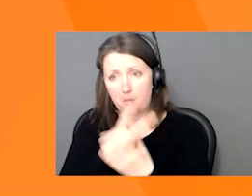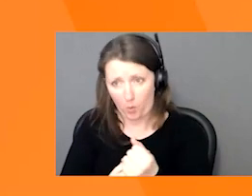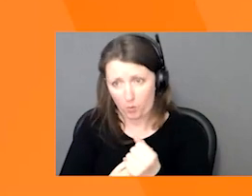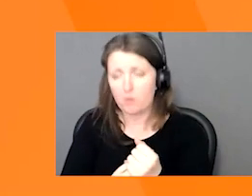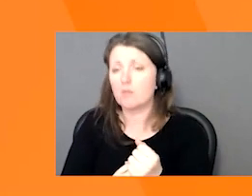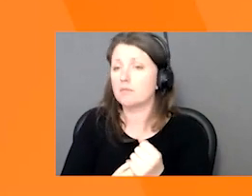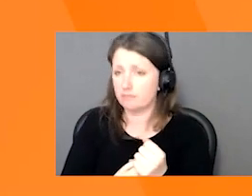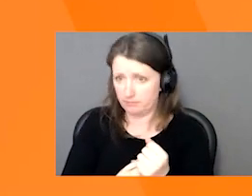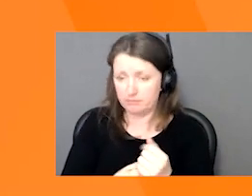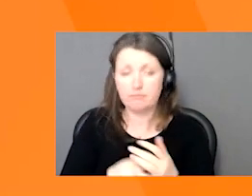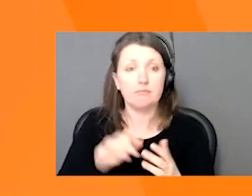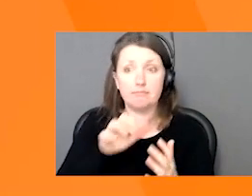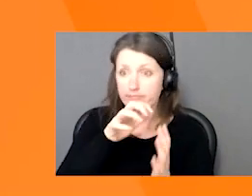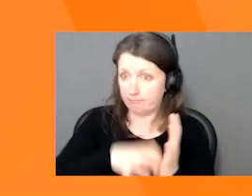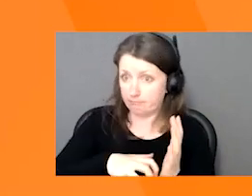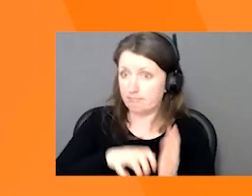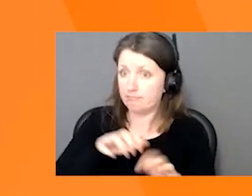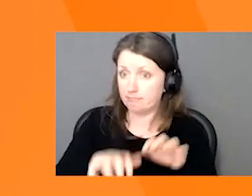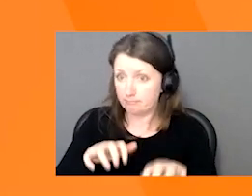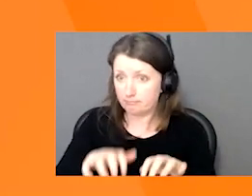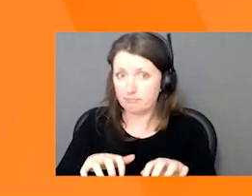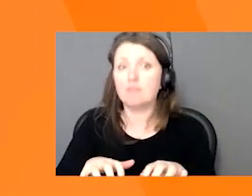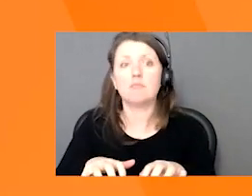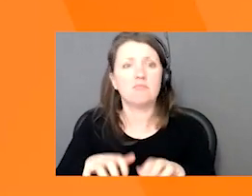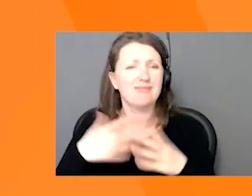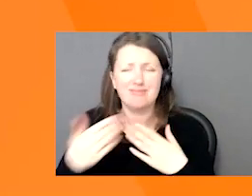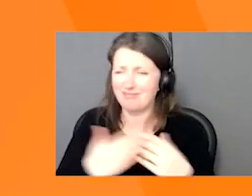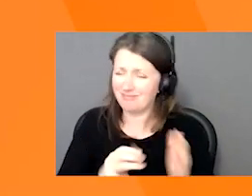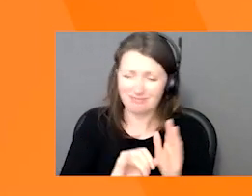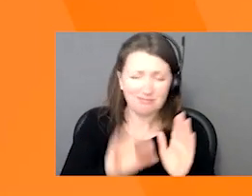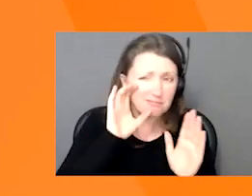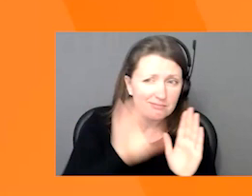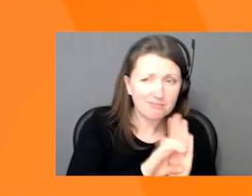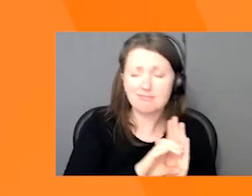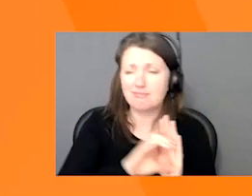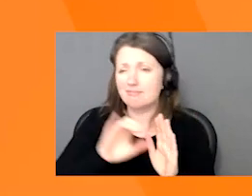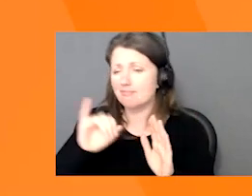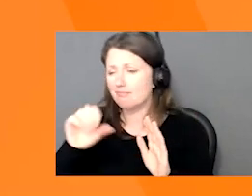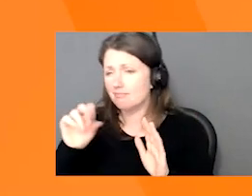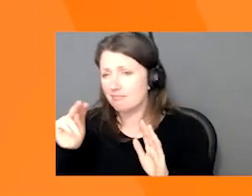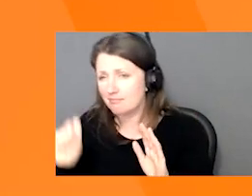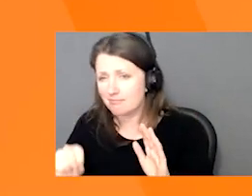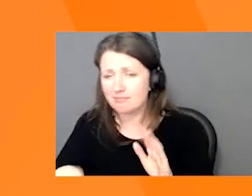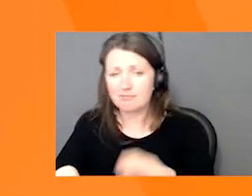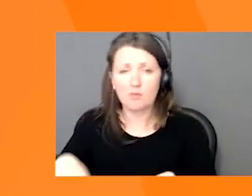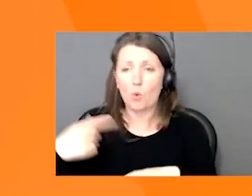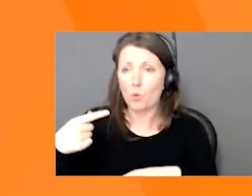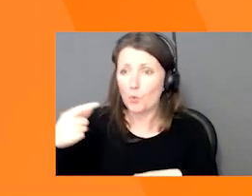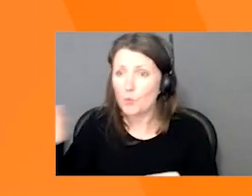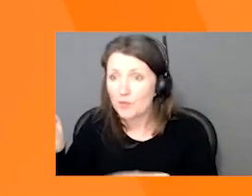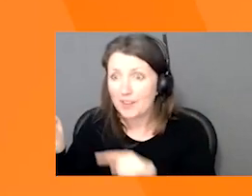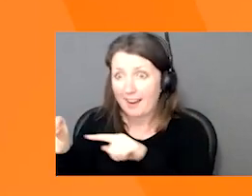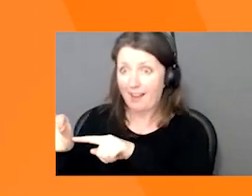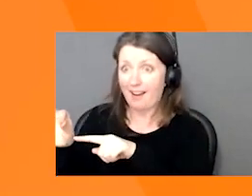as well as any units relating to measurement, icons, badges, any displaying claims like a gluten free must all be